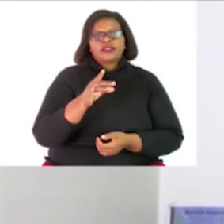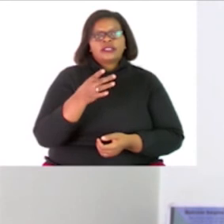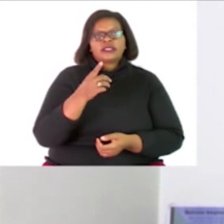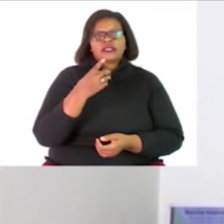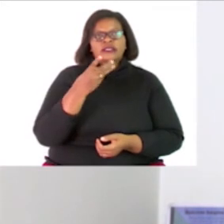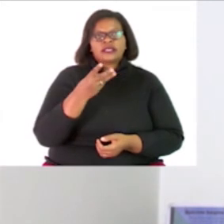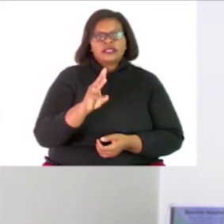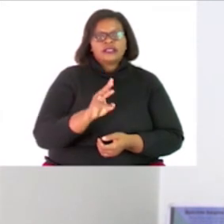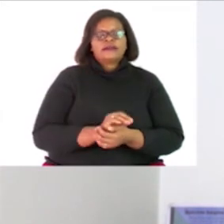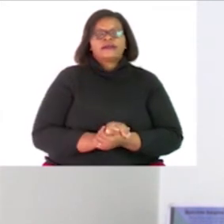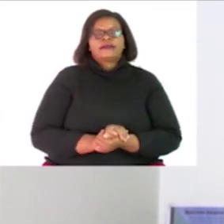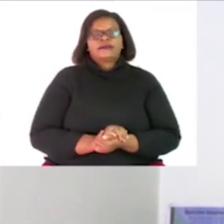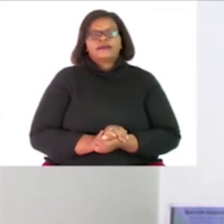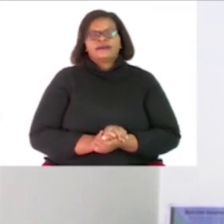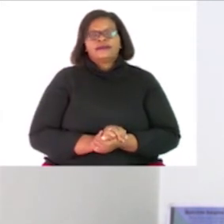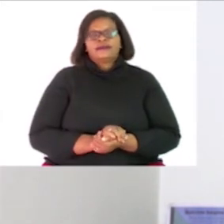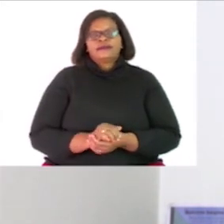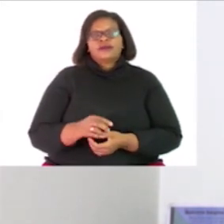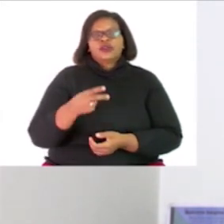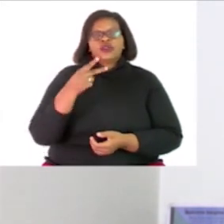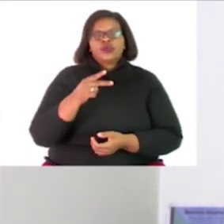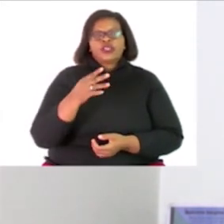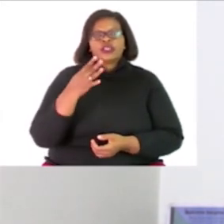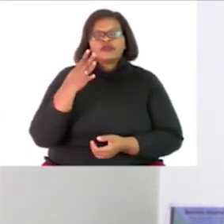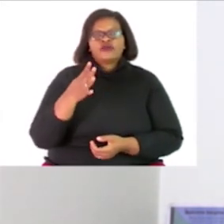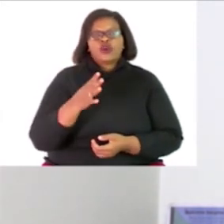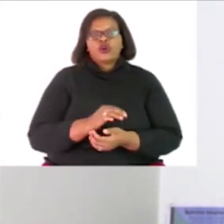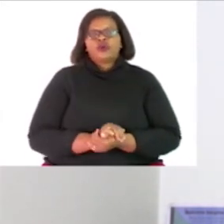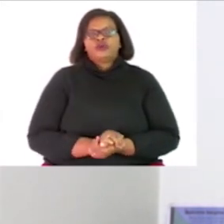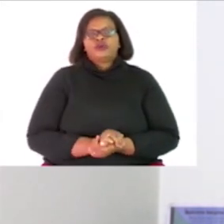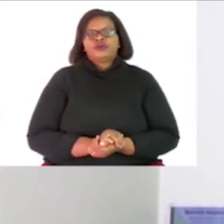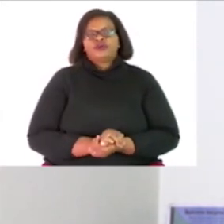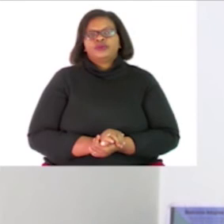sixteen twenty four